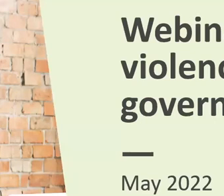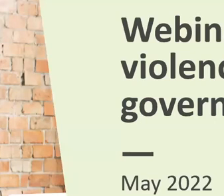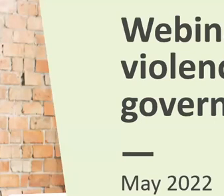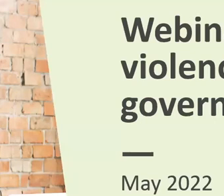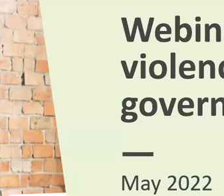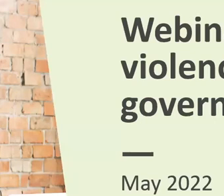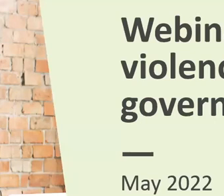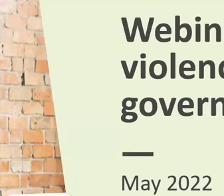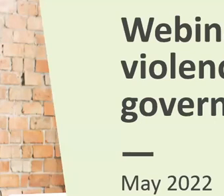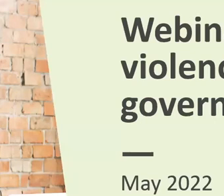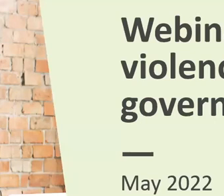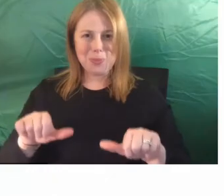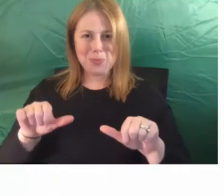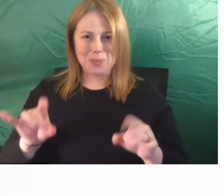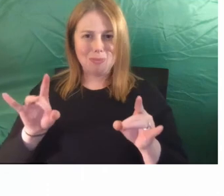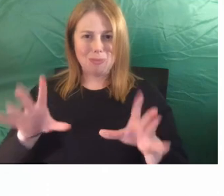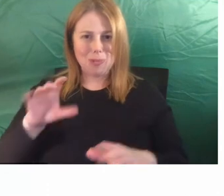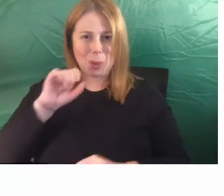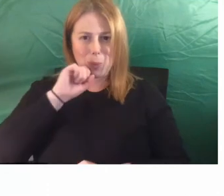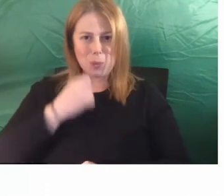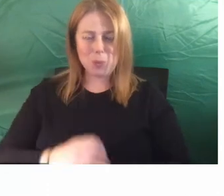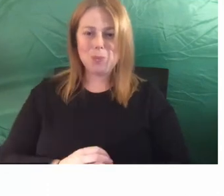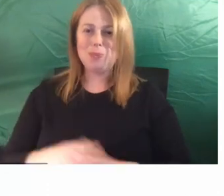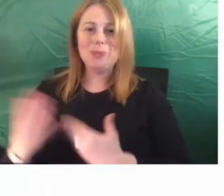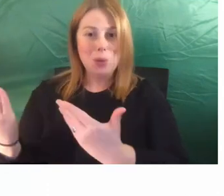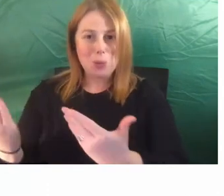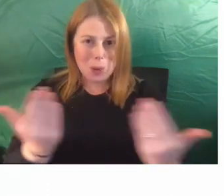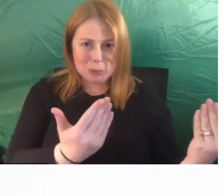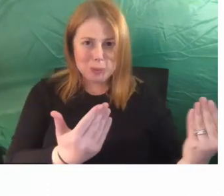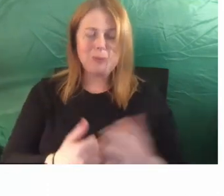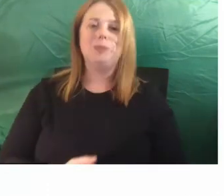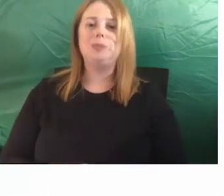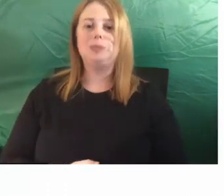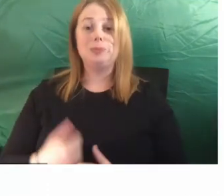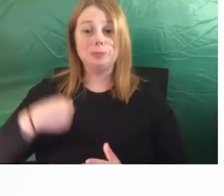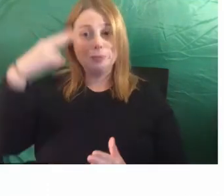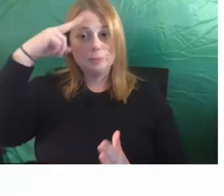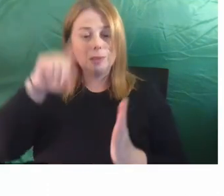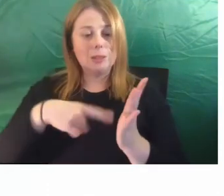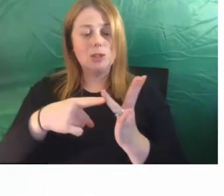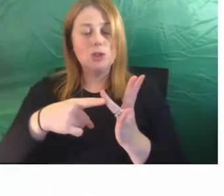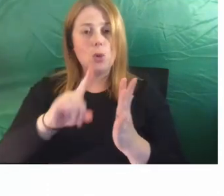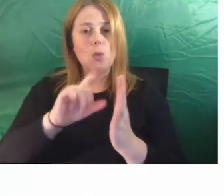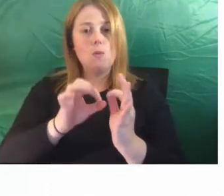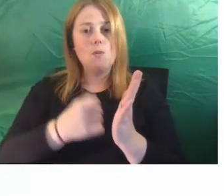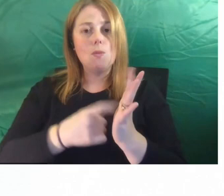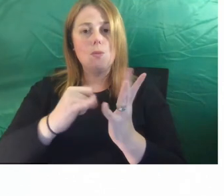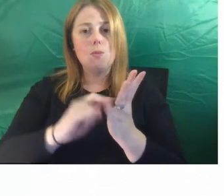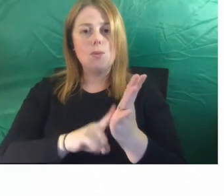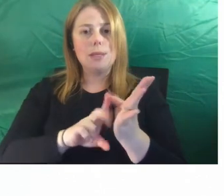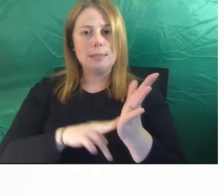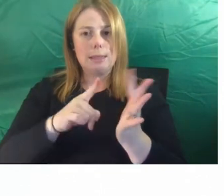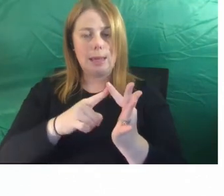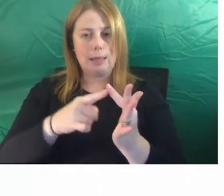Okay, I think we'll get started. Welcome everyone. My name is Jo Brislaine and I'm the Acting Director of